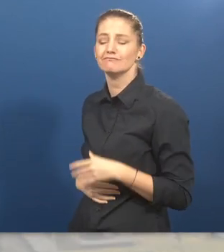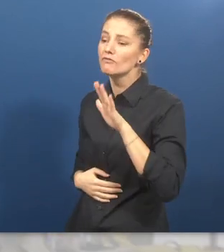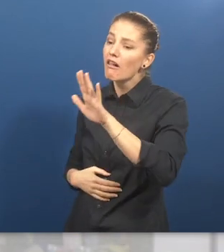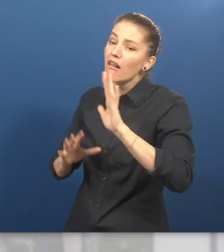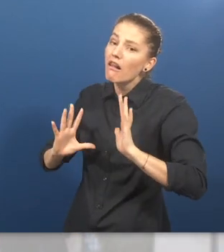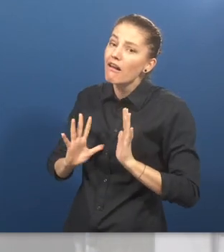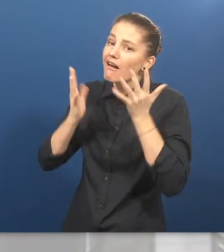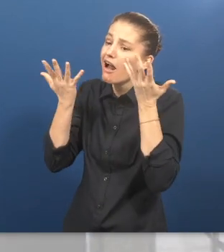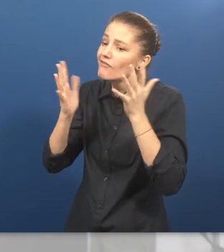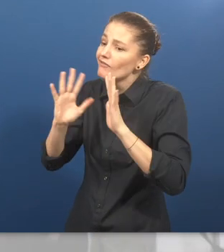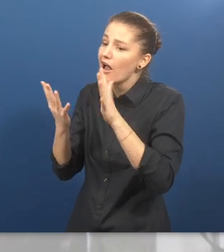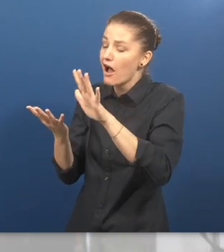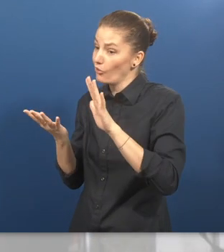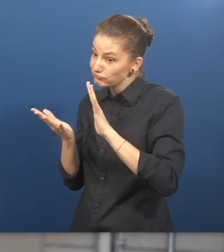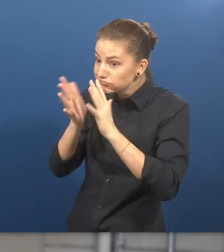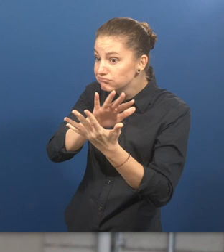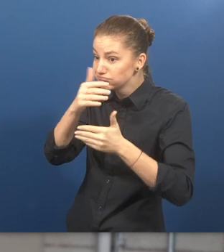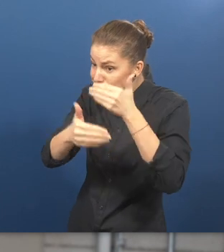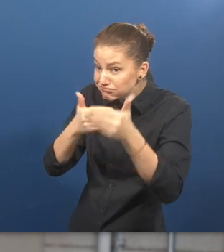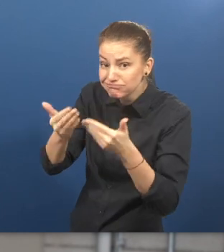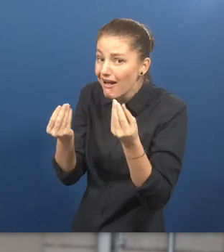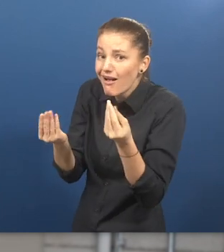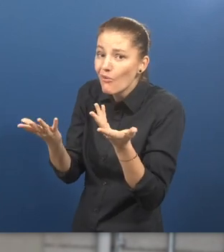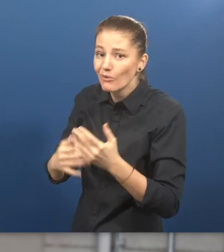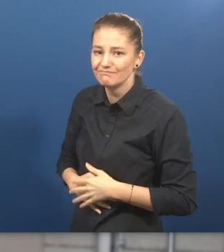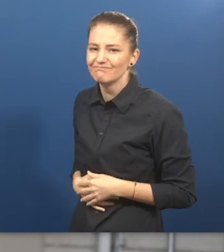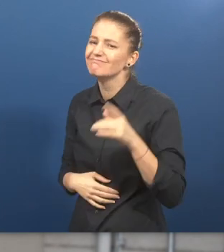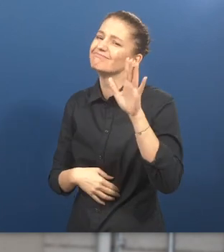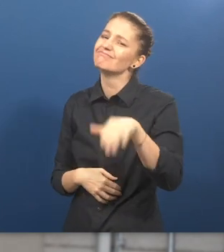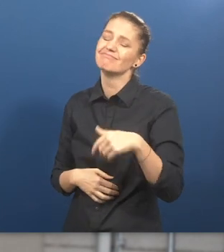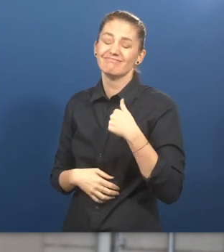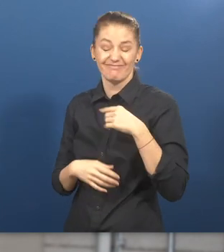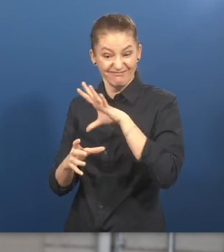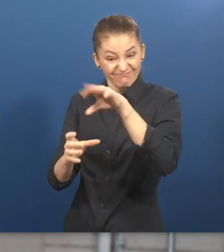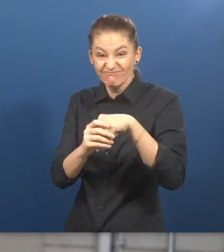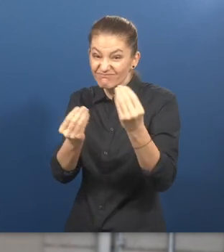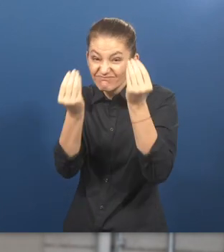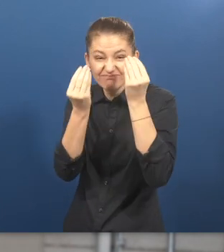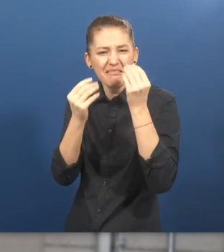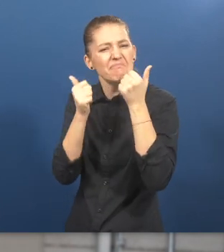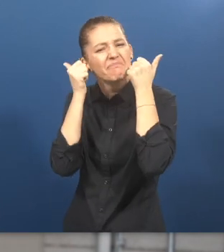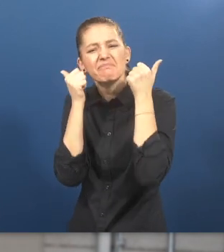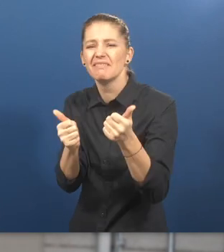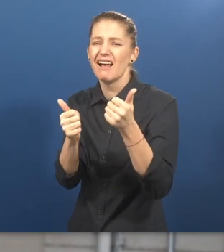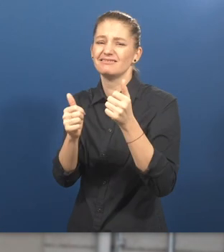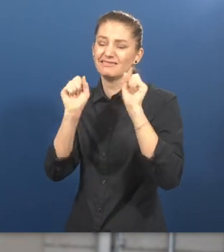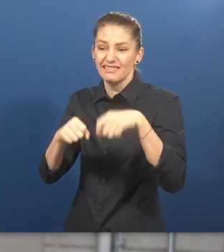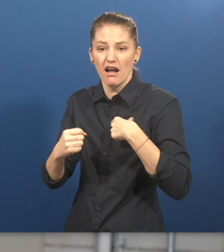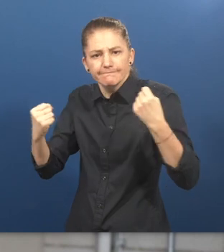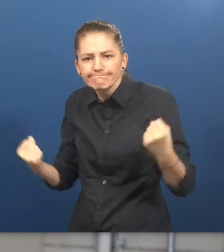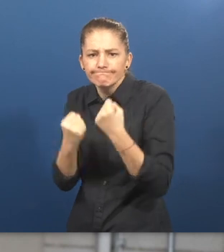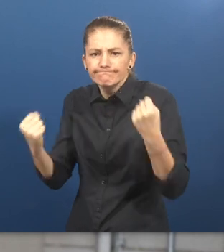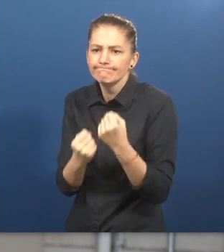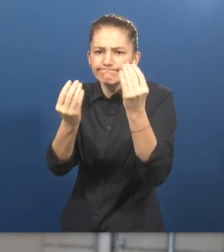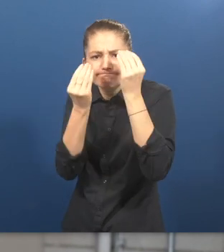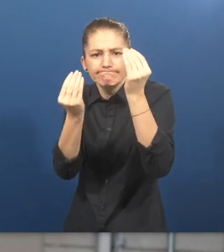Luis M. Palazzo, participant. The best thing about these courses, the training they provide you, is that they allow you to go up the ladder